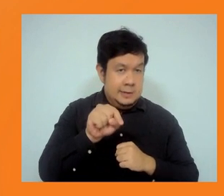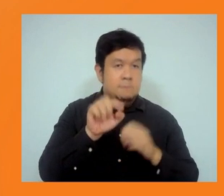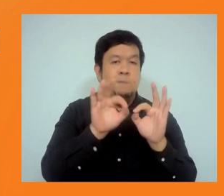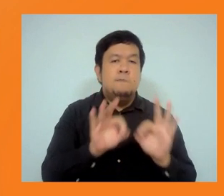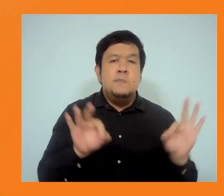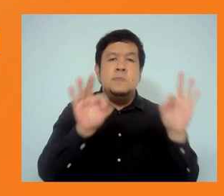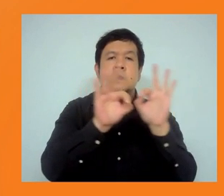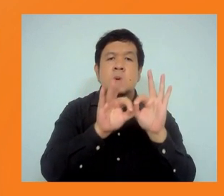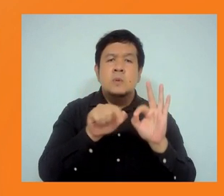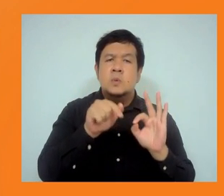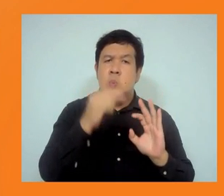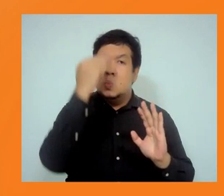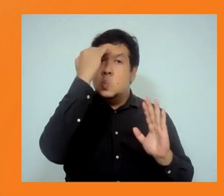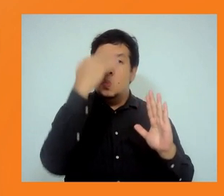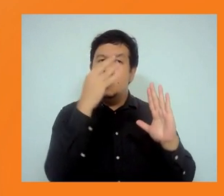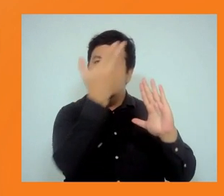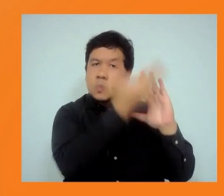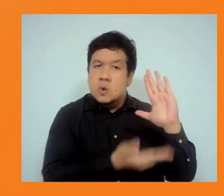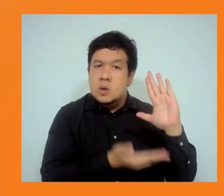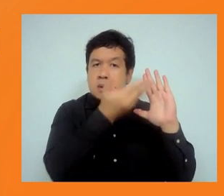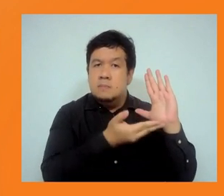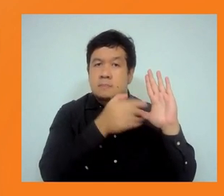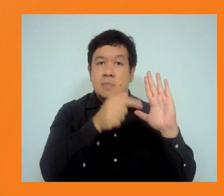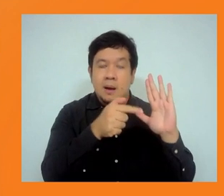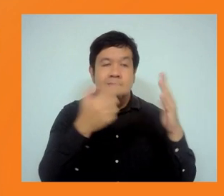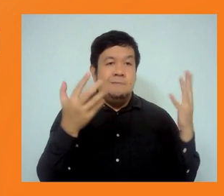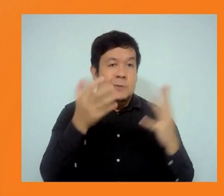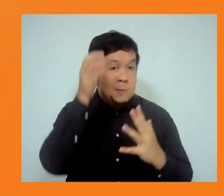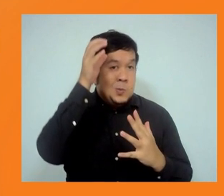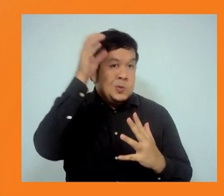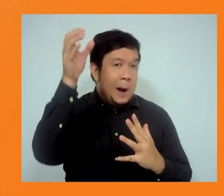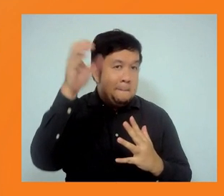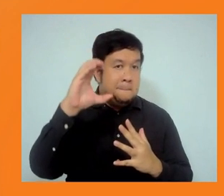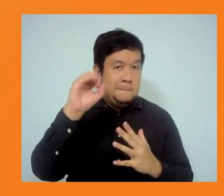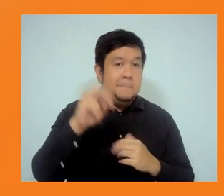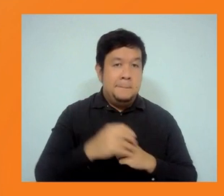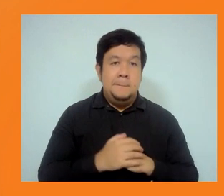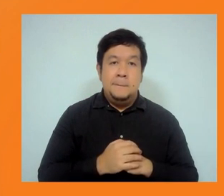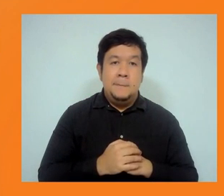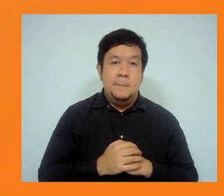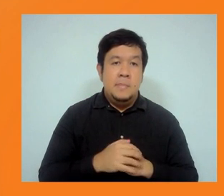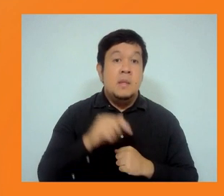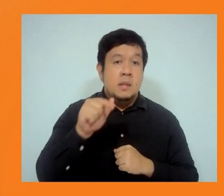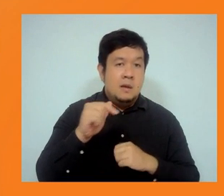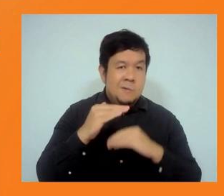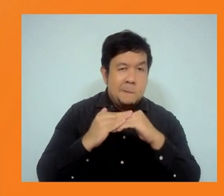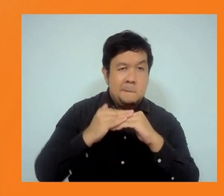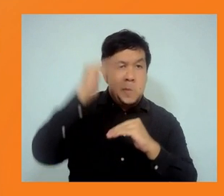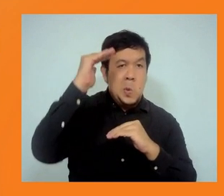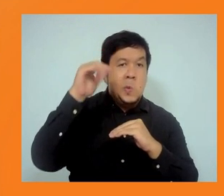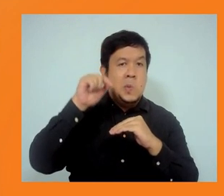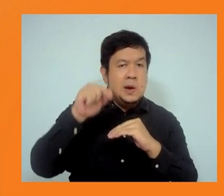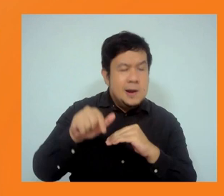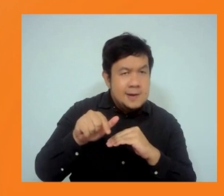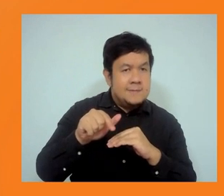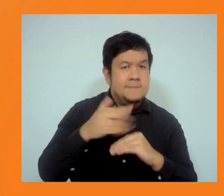first, we understand that we need to take a more integrated approach to assessing and managing environmental and social